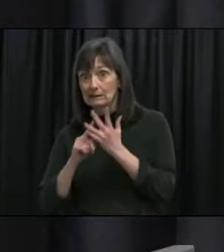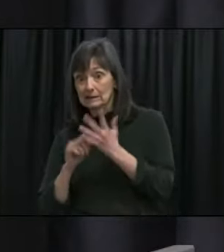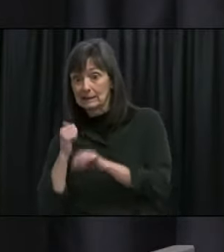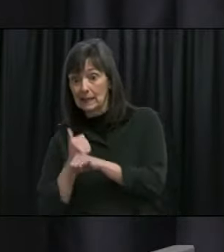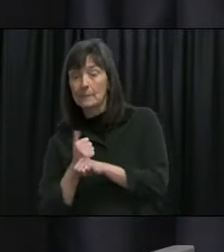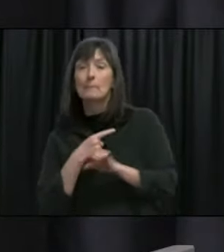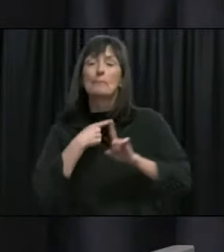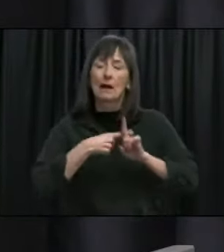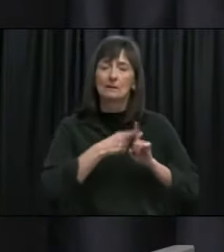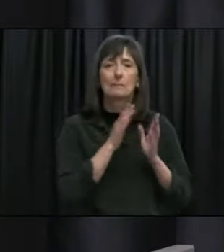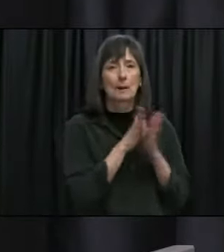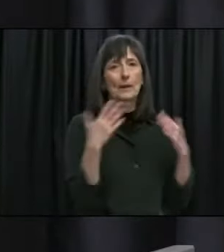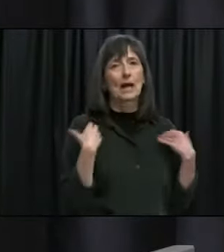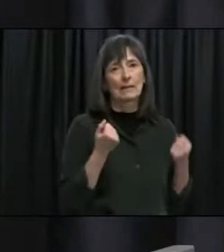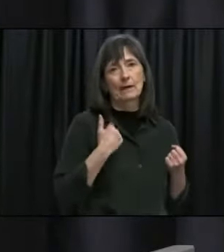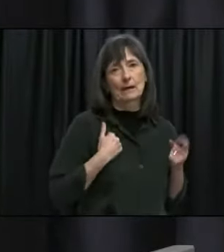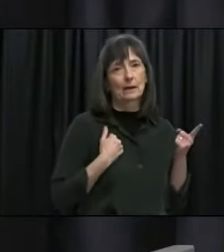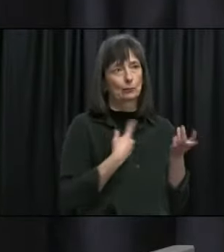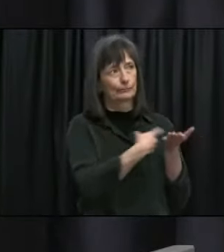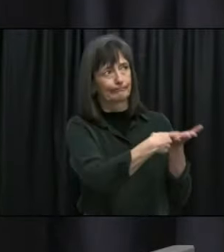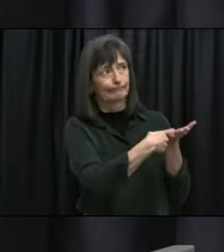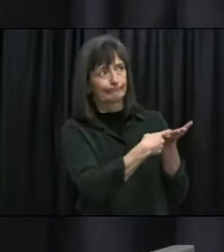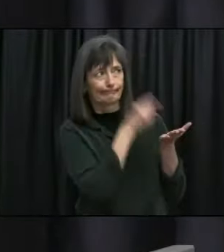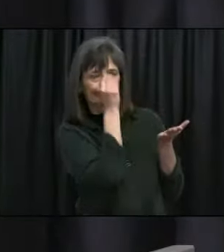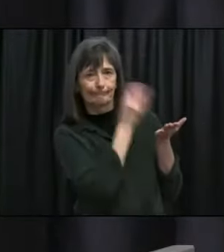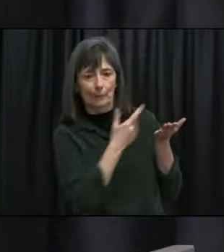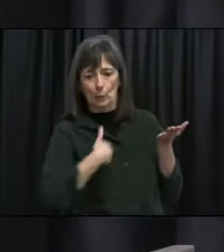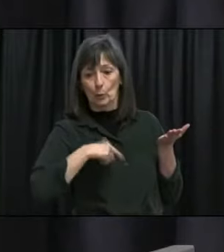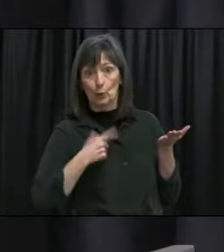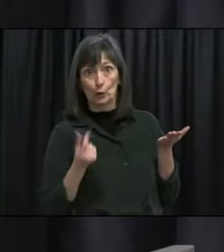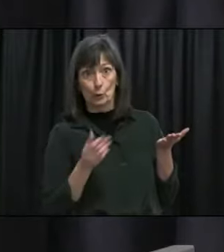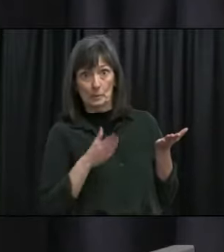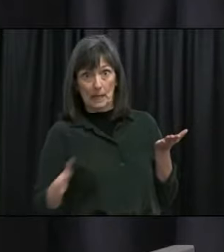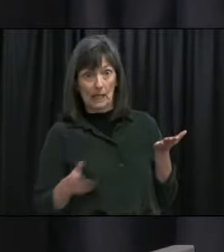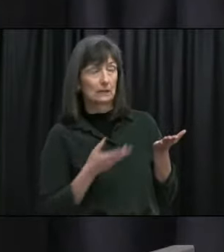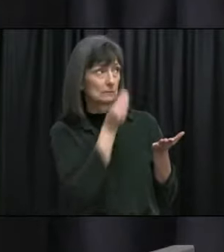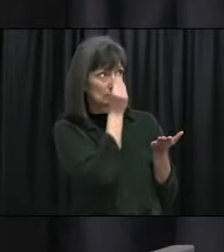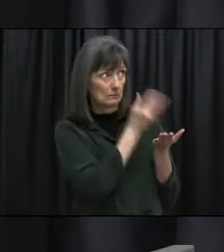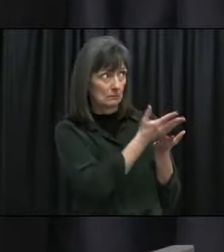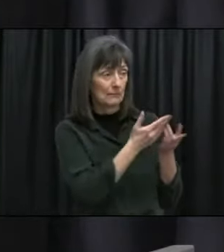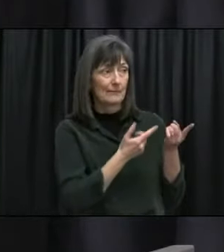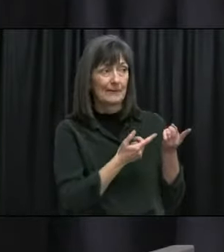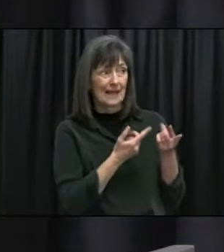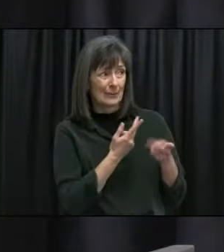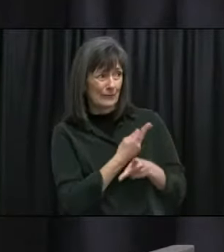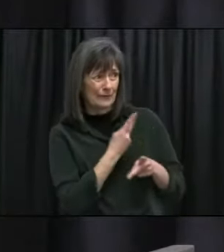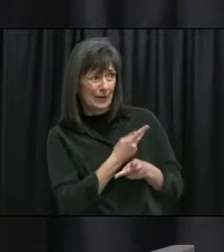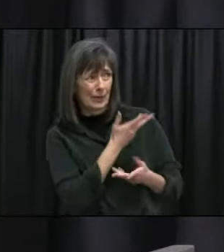health agency of Canada and in trying to determine what our